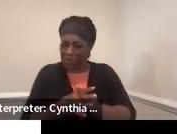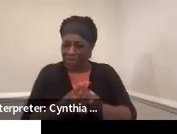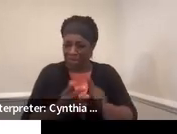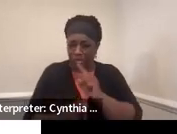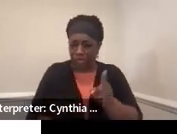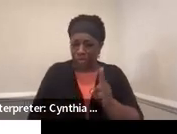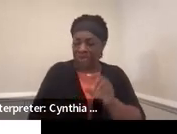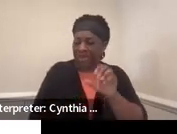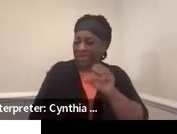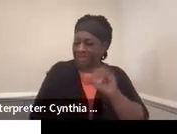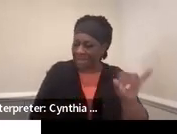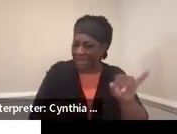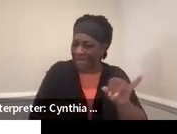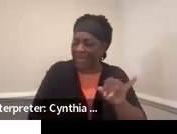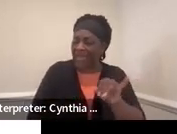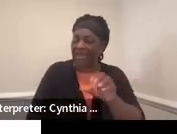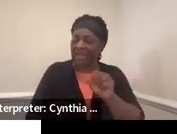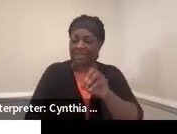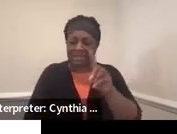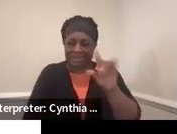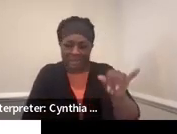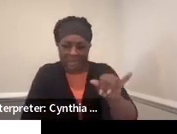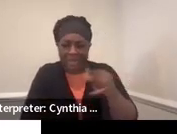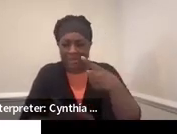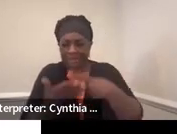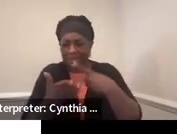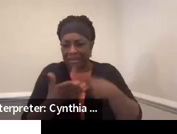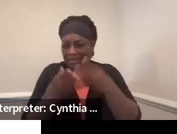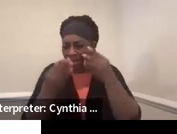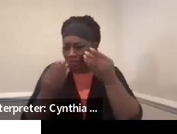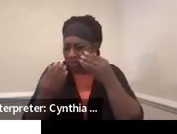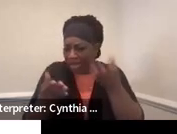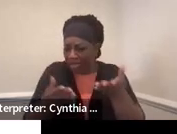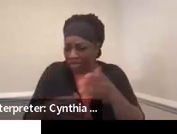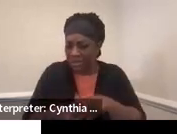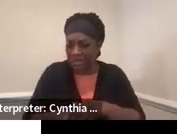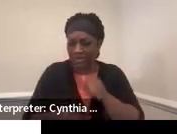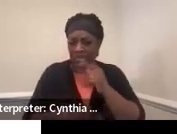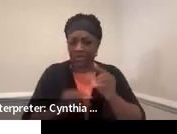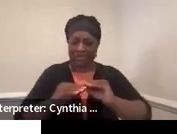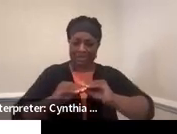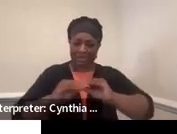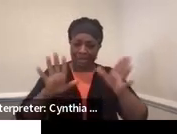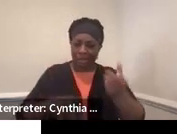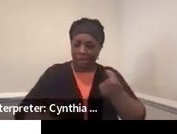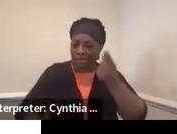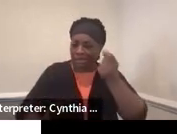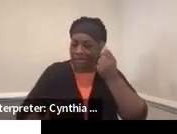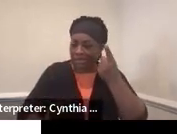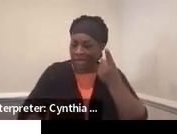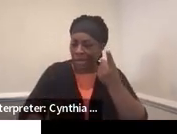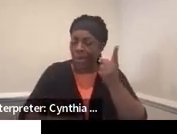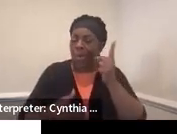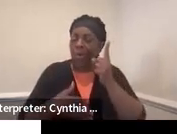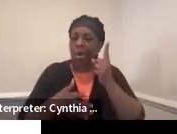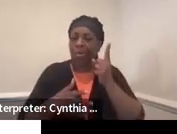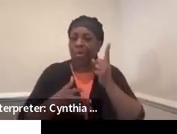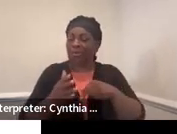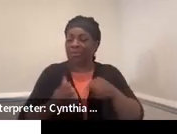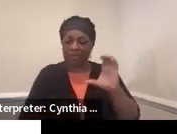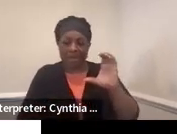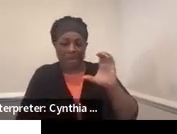SSI and SSDI to the families so that there's a clear understanding of what the CAP